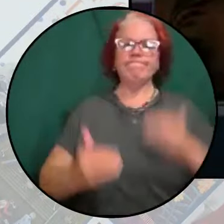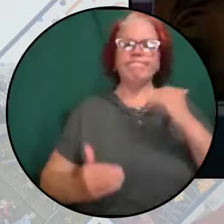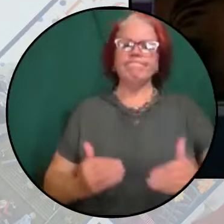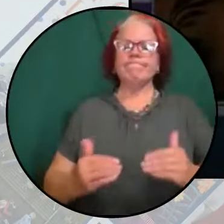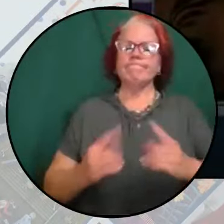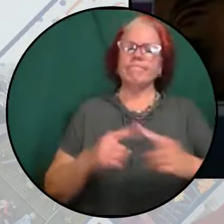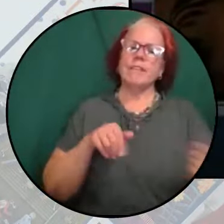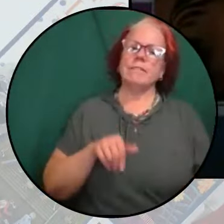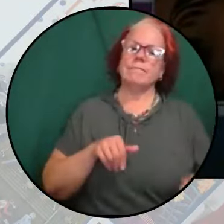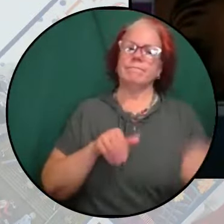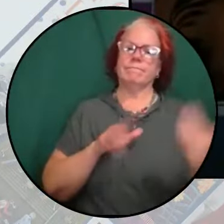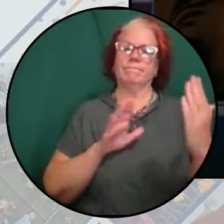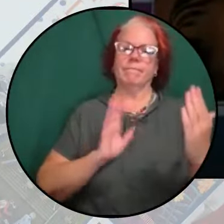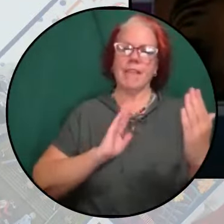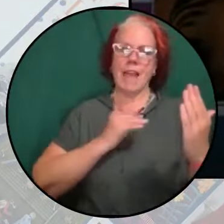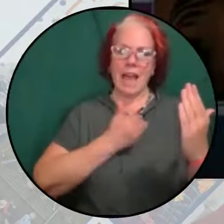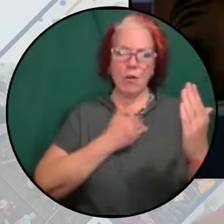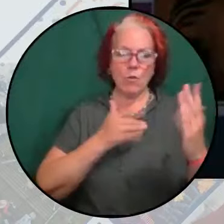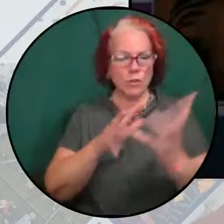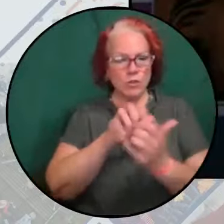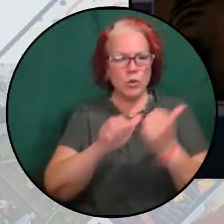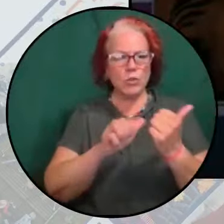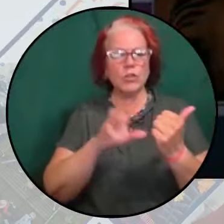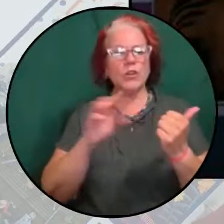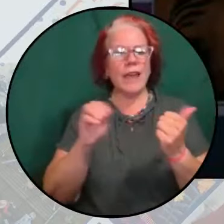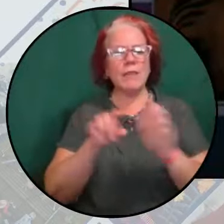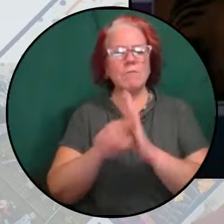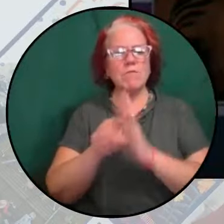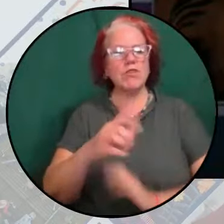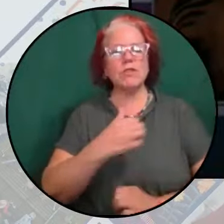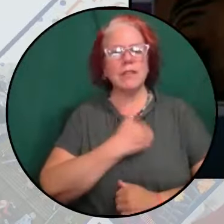call of our tortured and murdered loved ones.